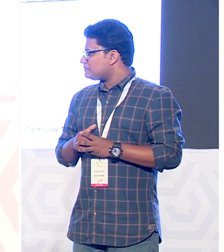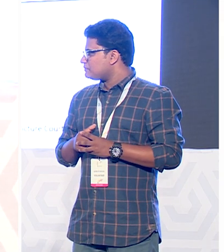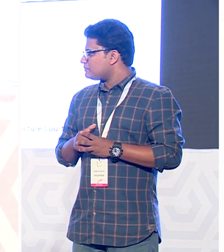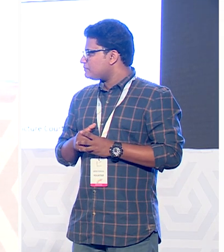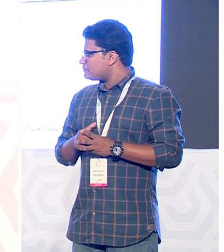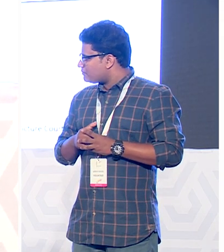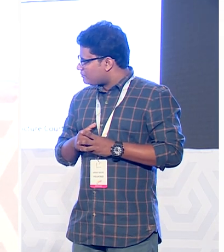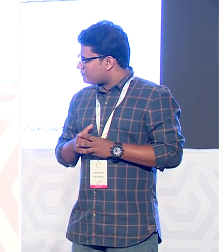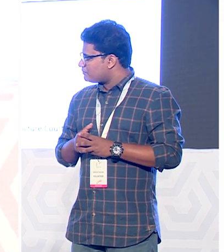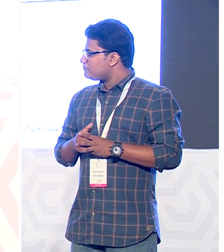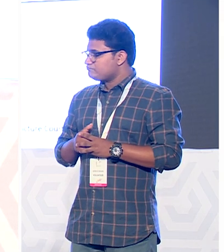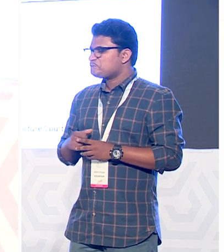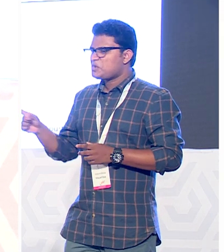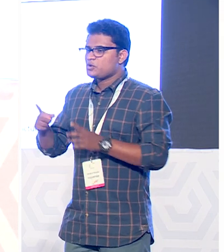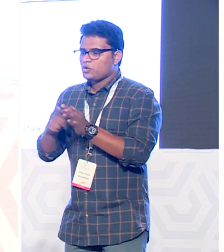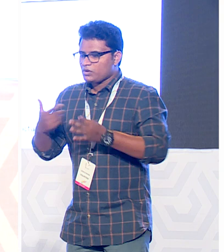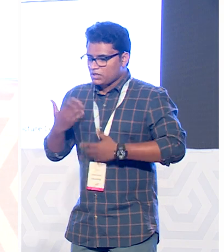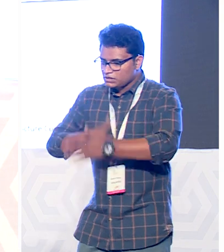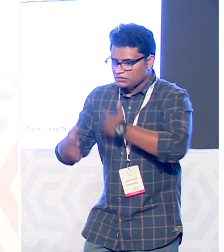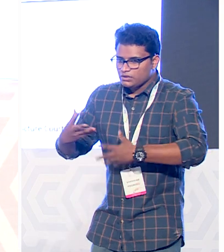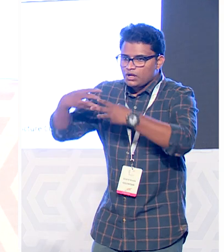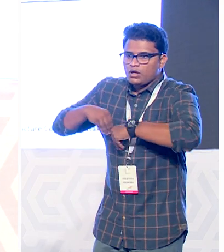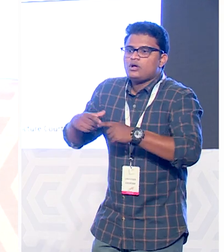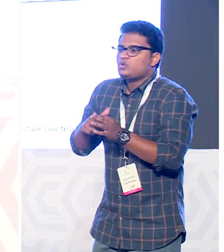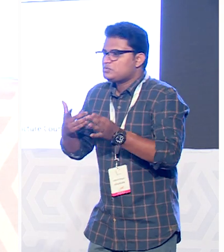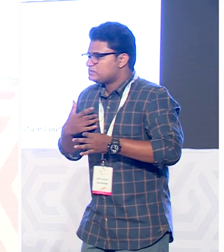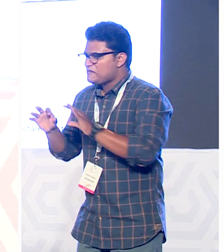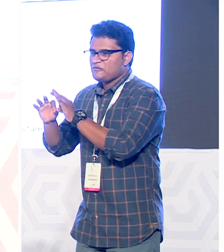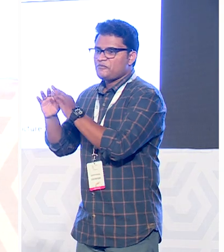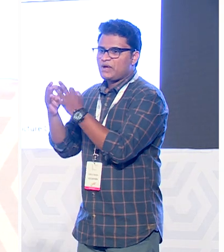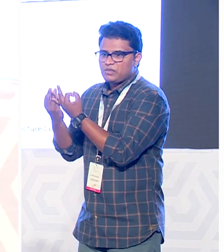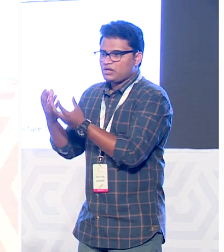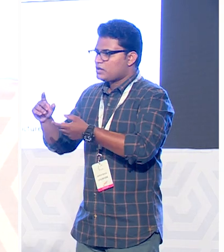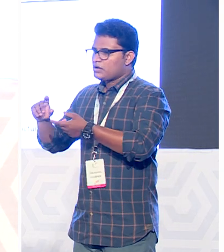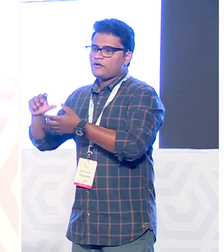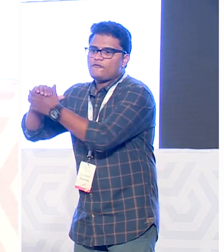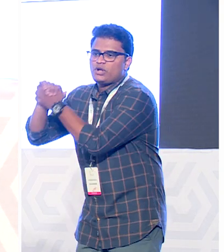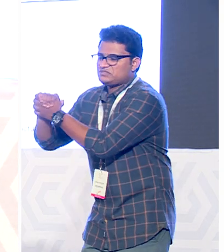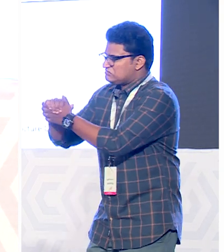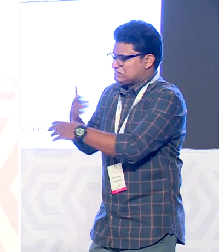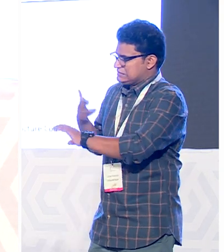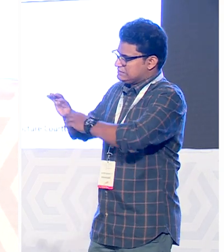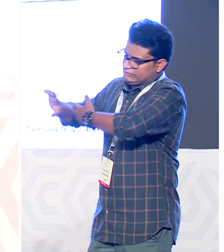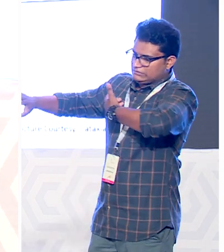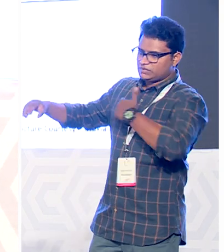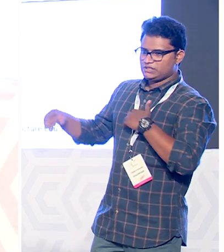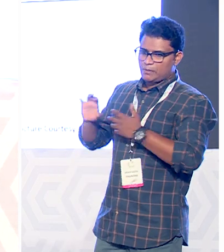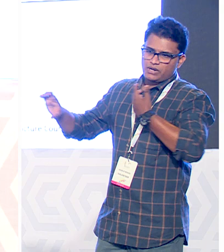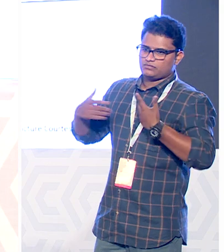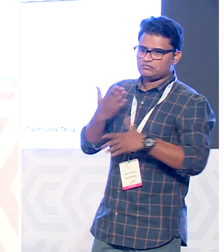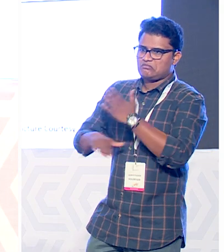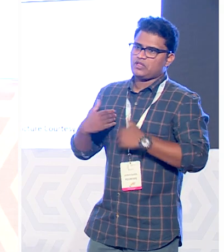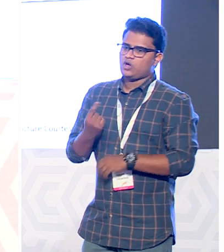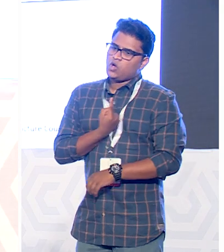cut myself from my friends in my family so that I could hide it no one would know but but I was